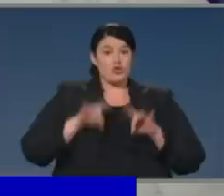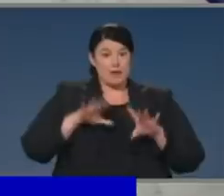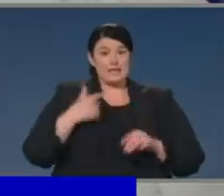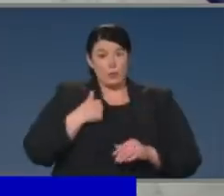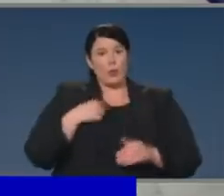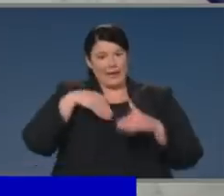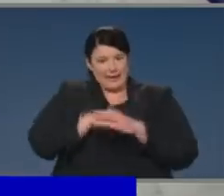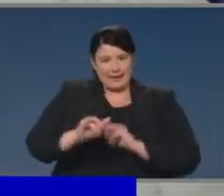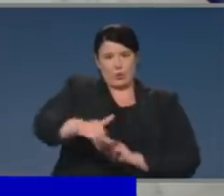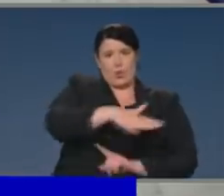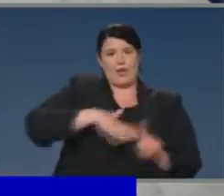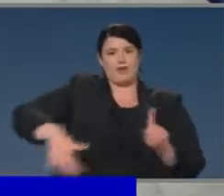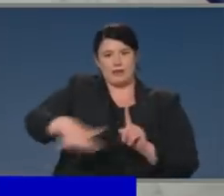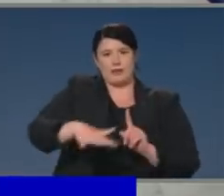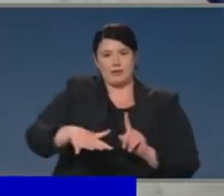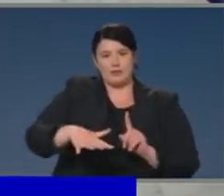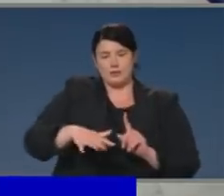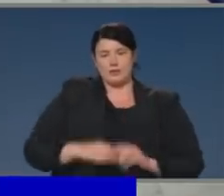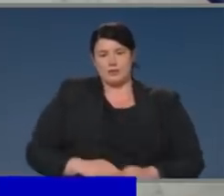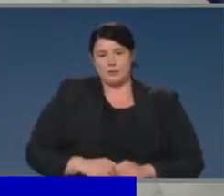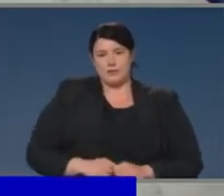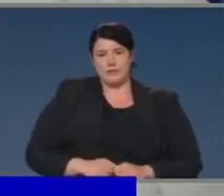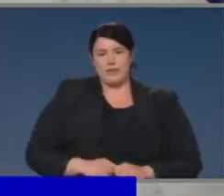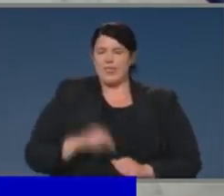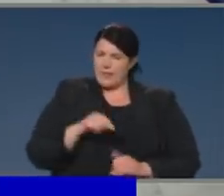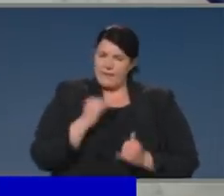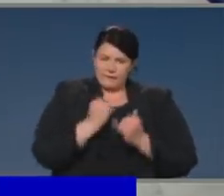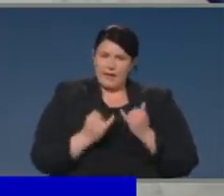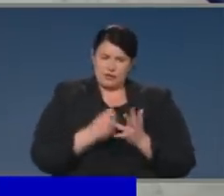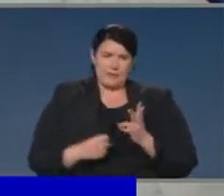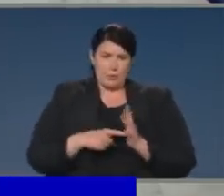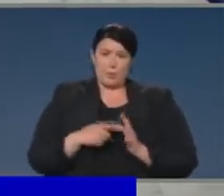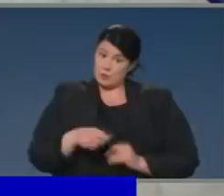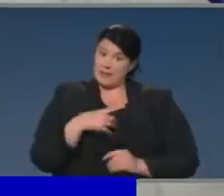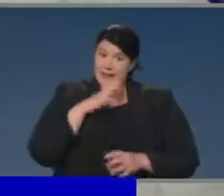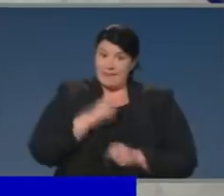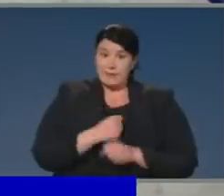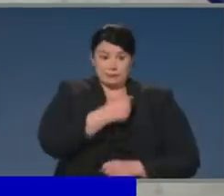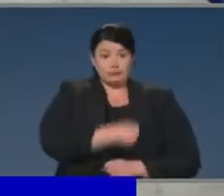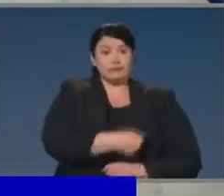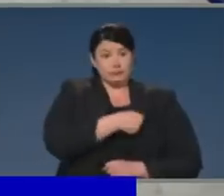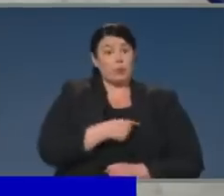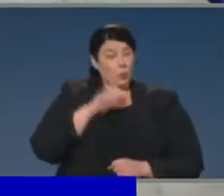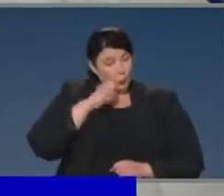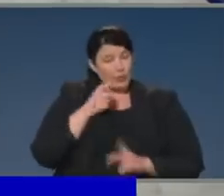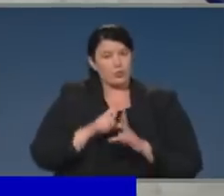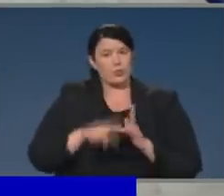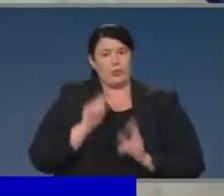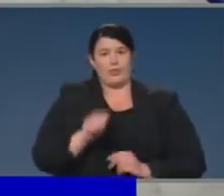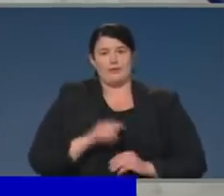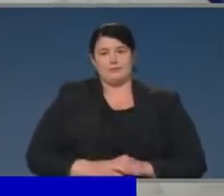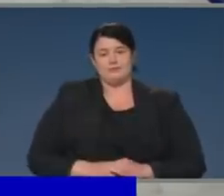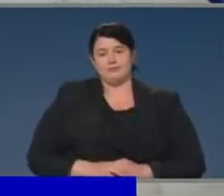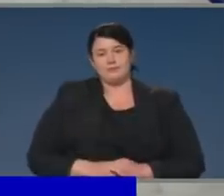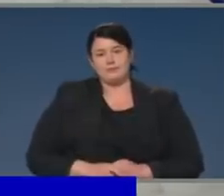into community. And that is what the government has committed to in the initiatives we're announcing today. thirdly, most